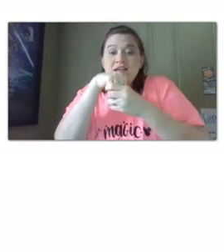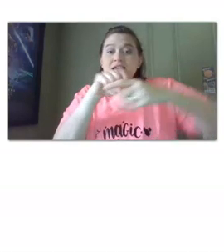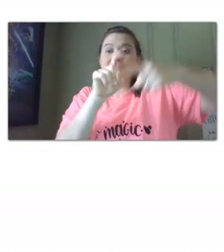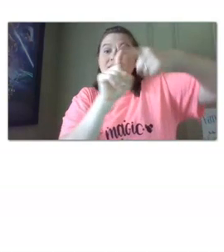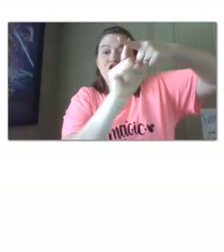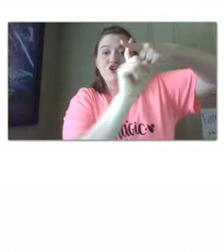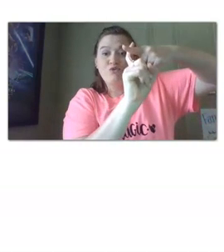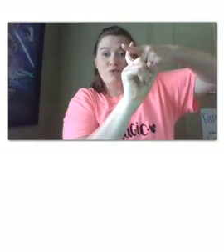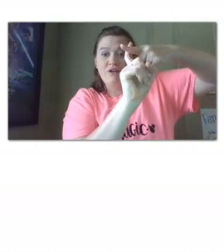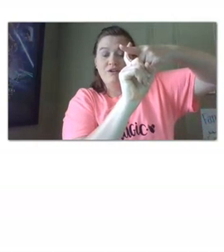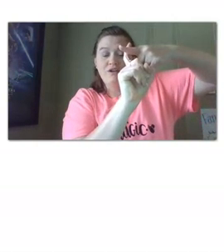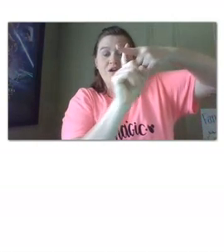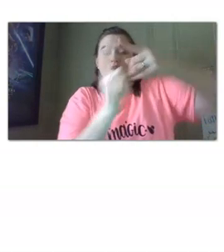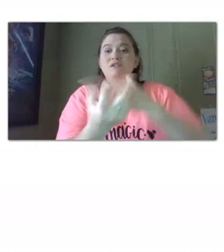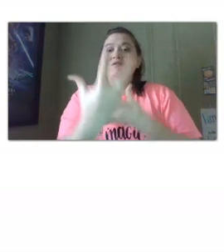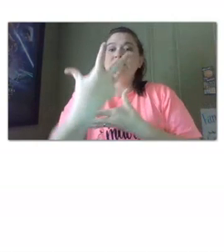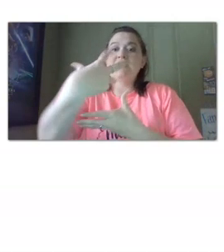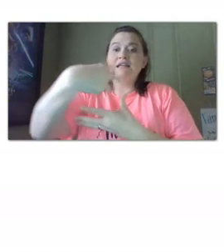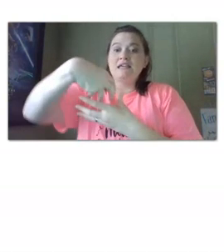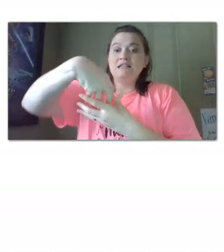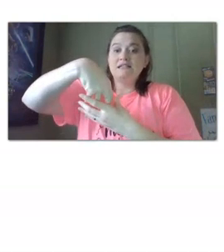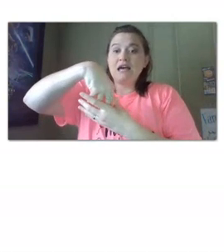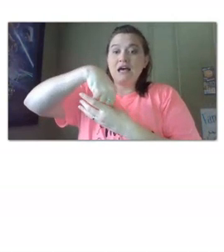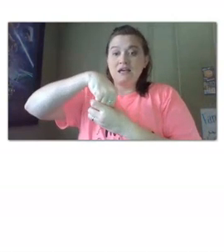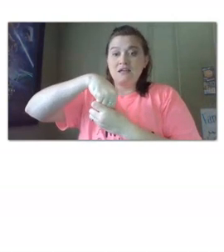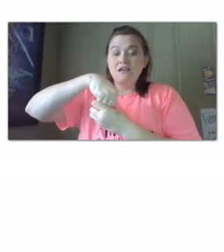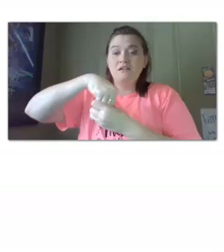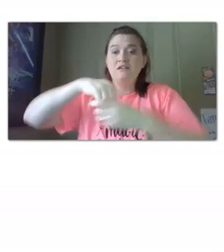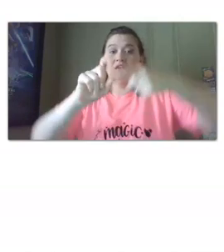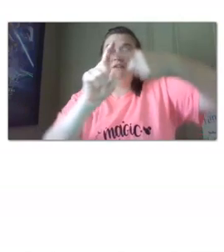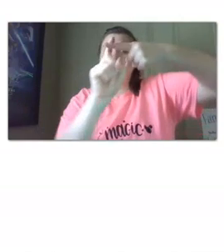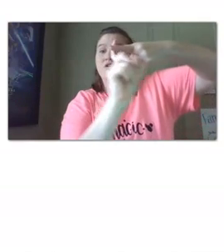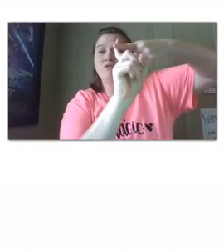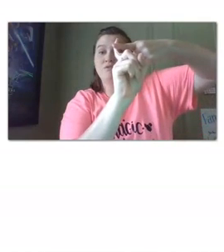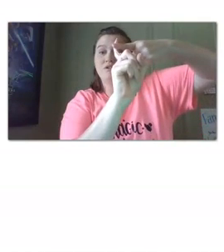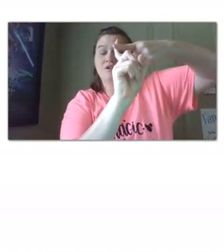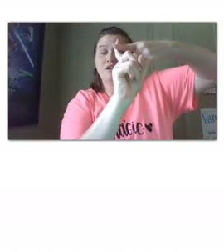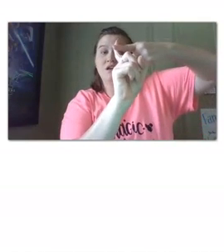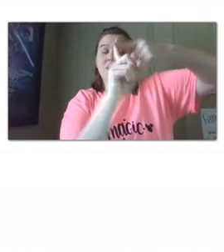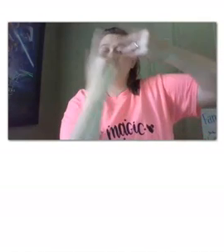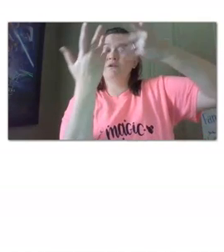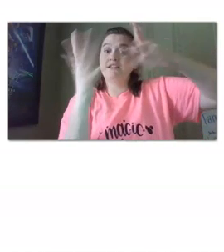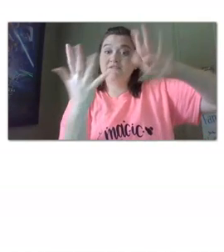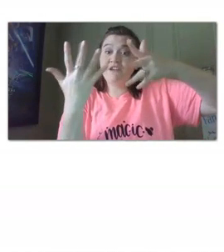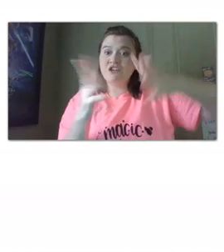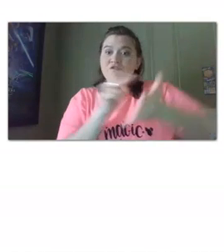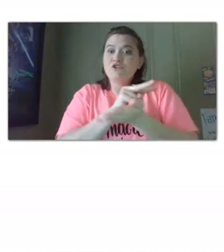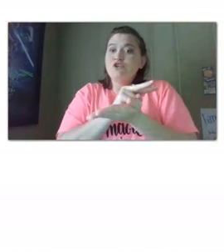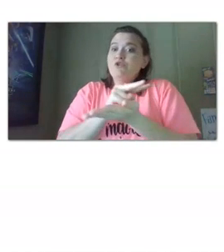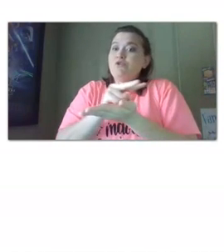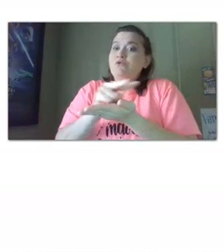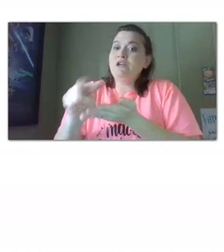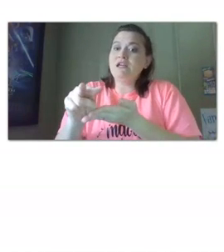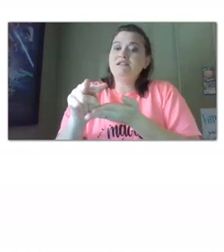his cocoon so we sign inside and the cocoon and when he's finished